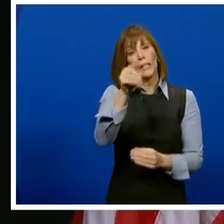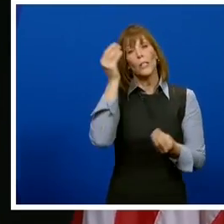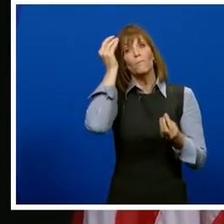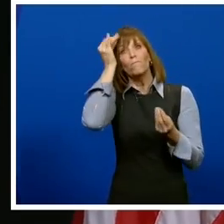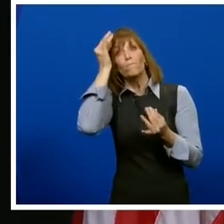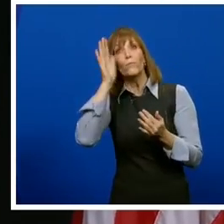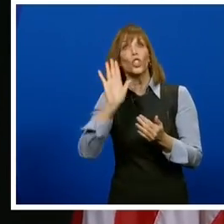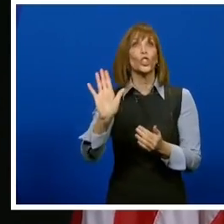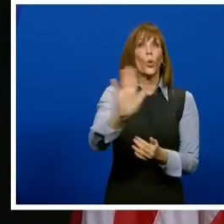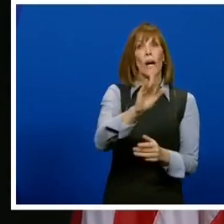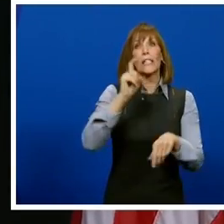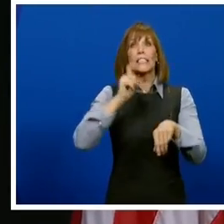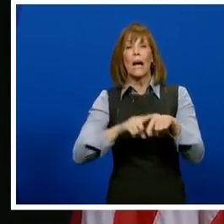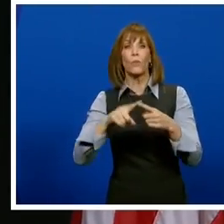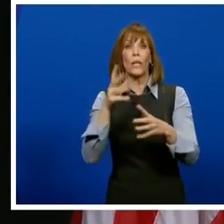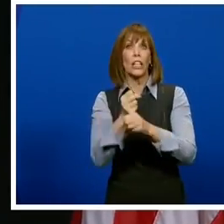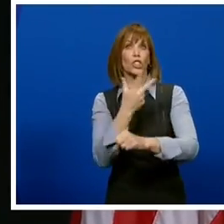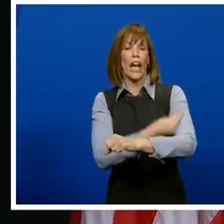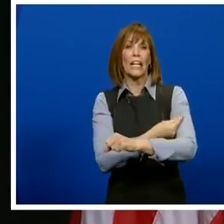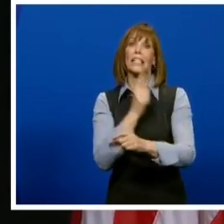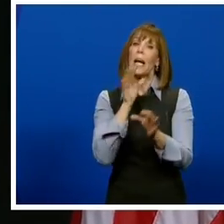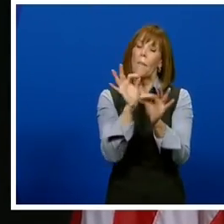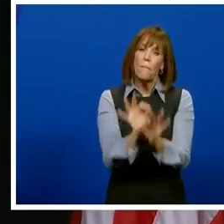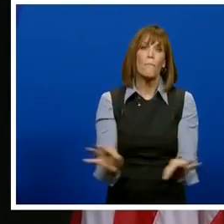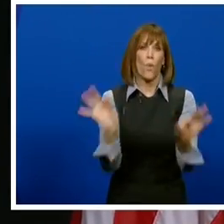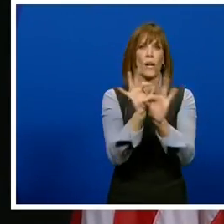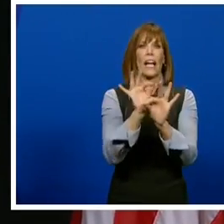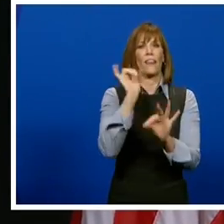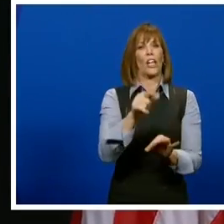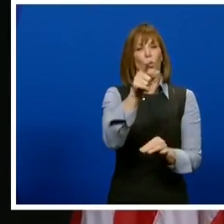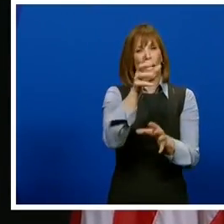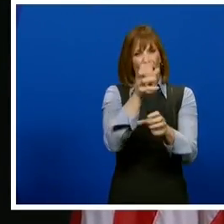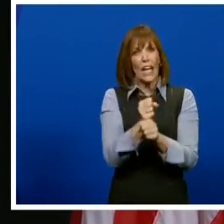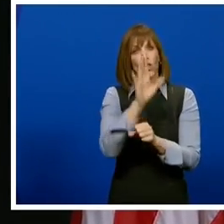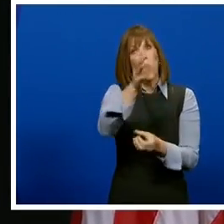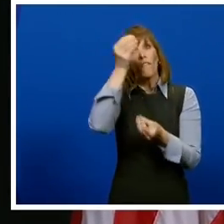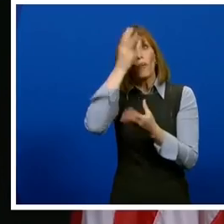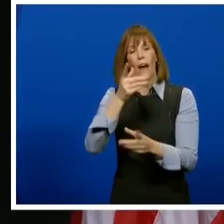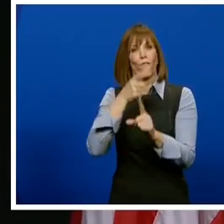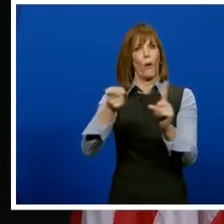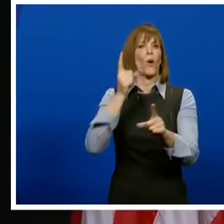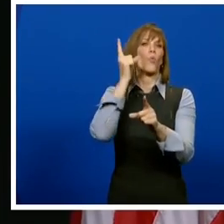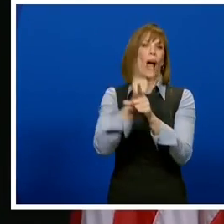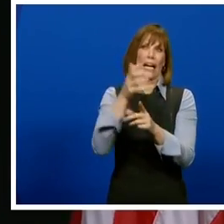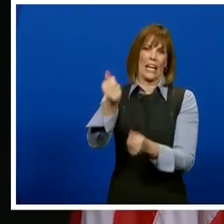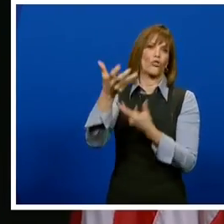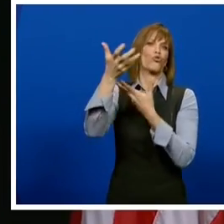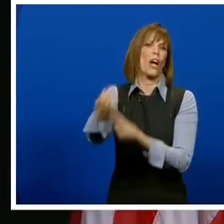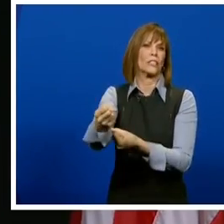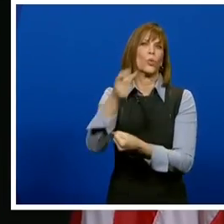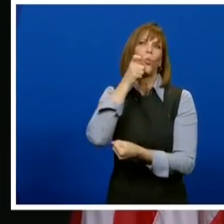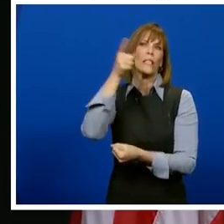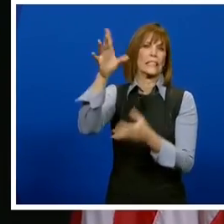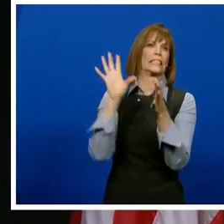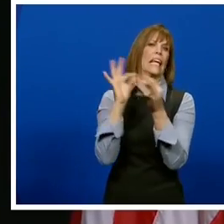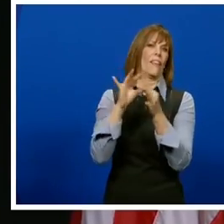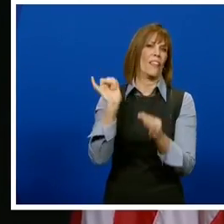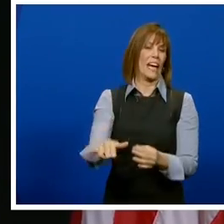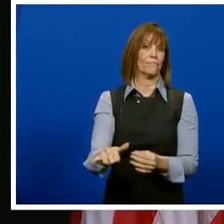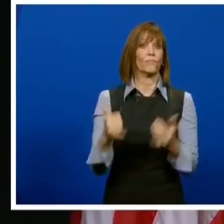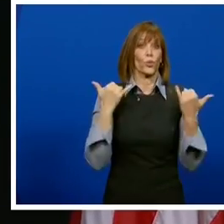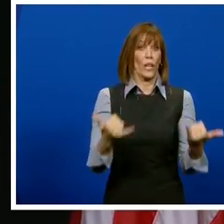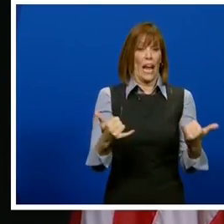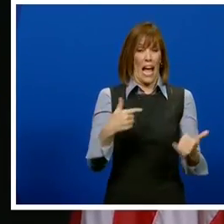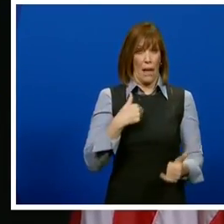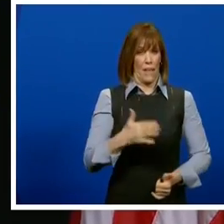for vaccination, it's important that you're getting your information from credible sources. Today, I am